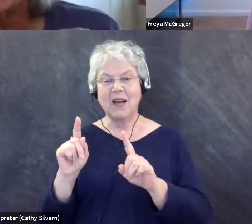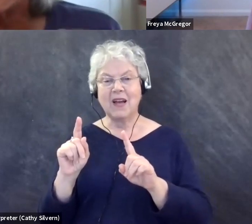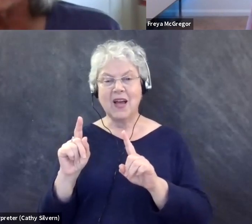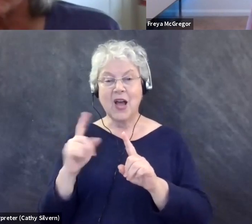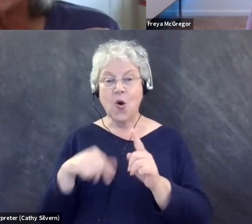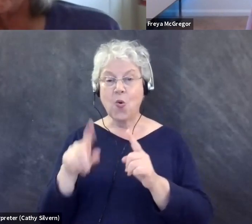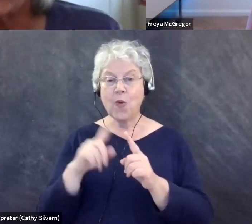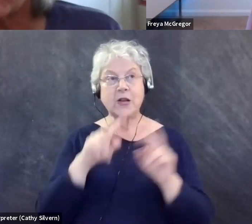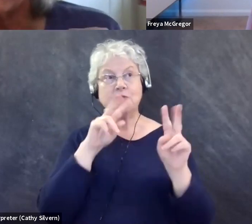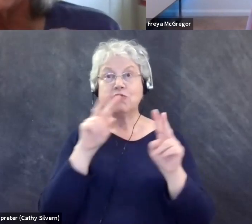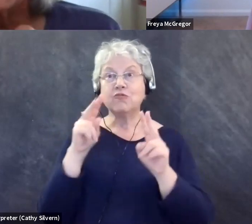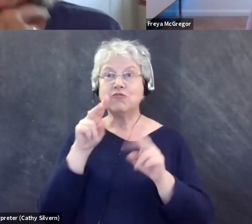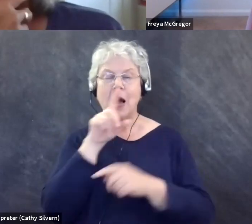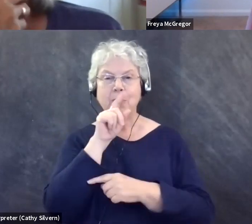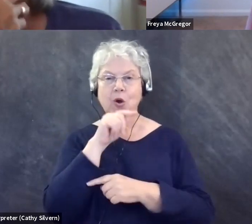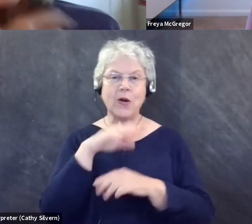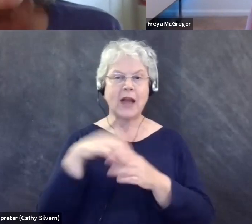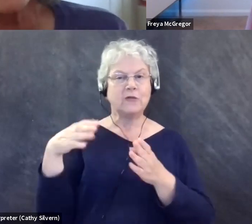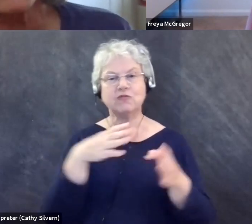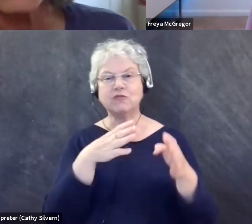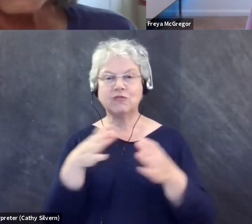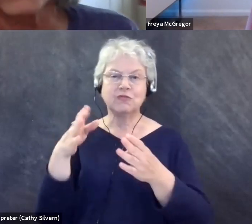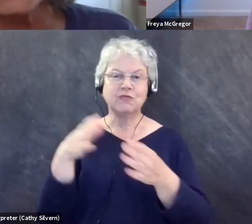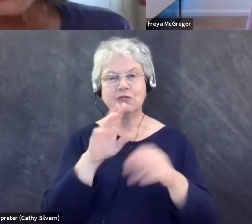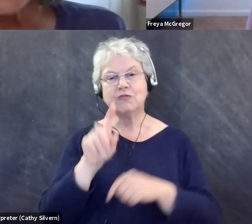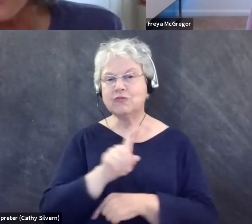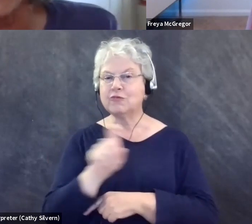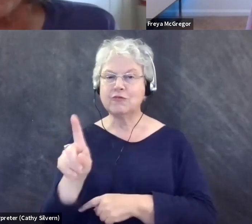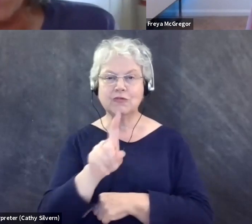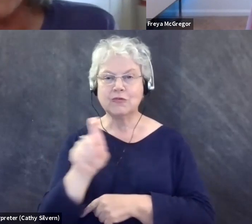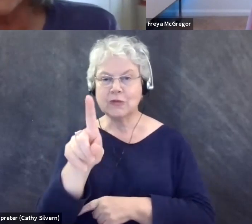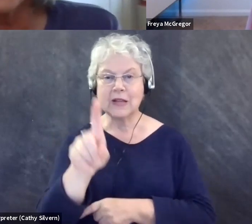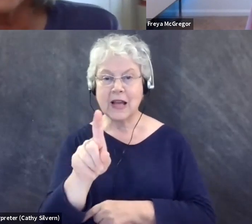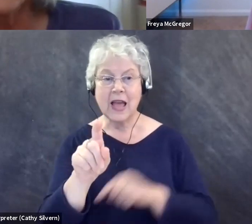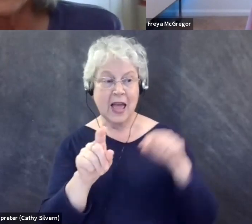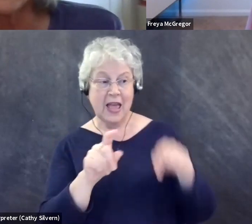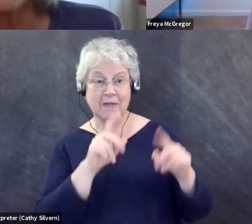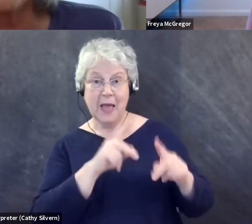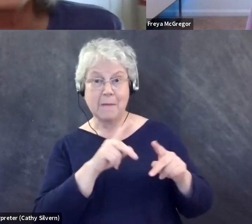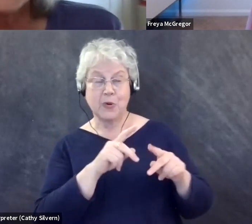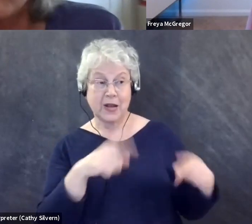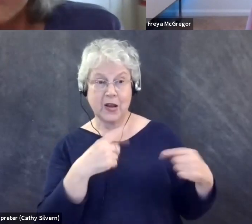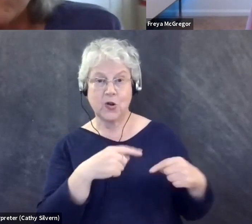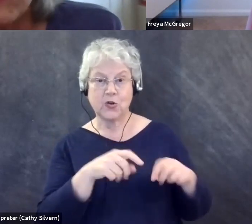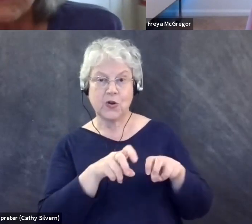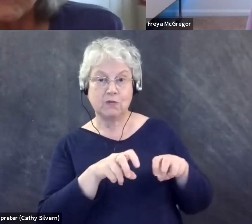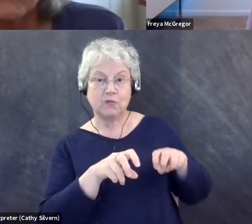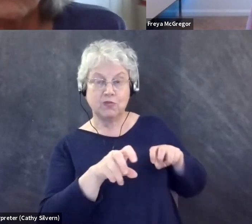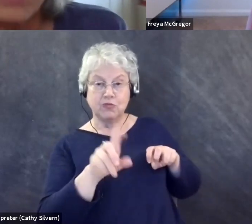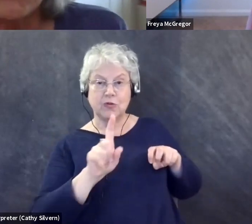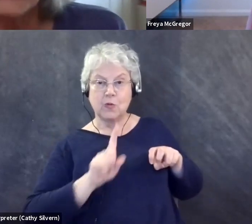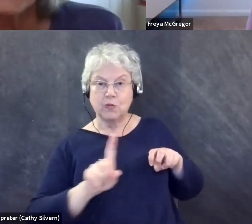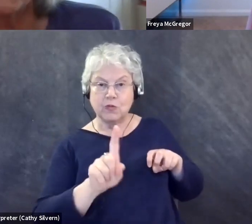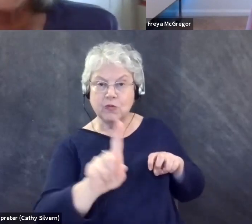when you're birding and you're on a trail, um, if the person in the wheelchair is hanging back, um, there's no need for